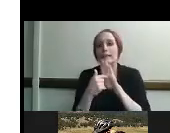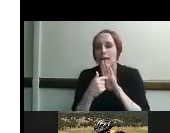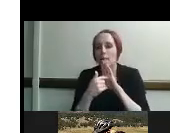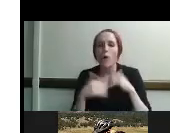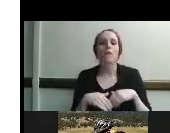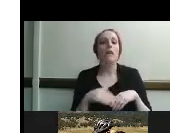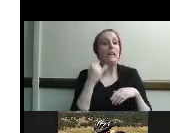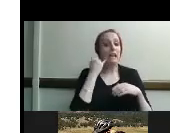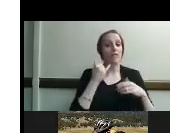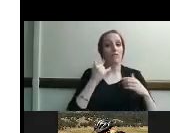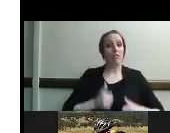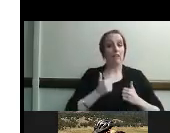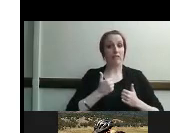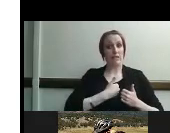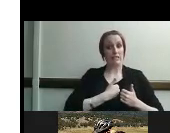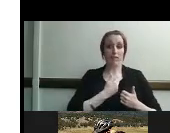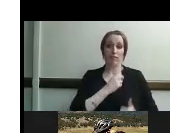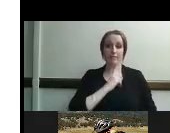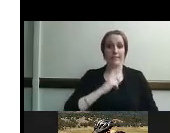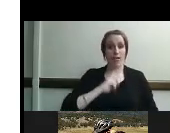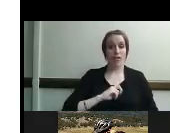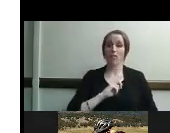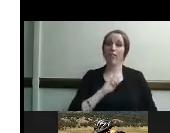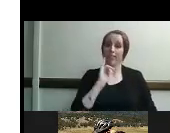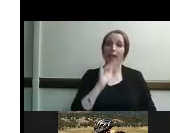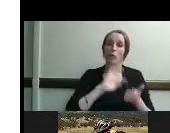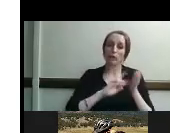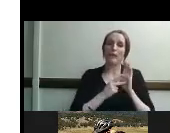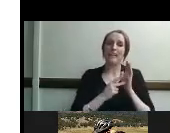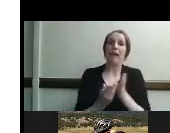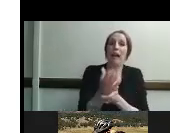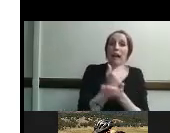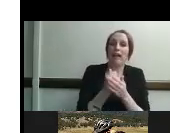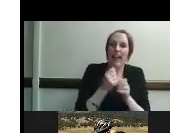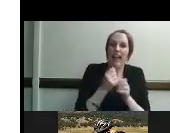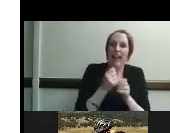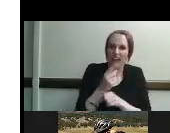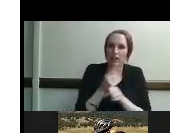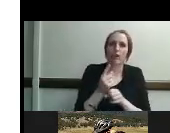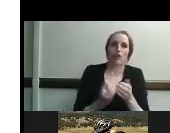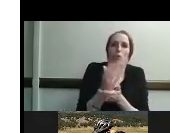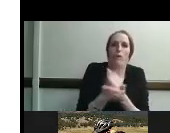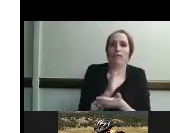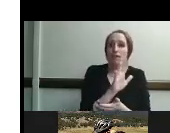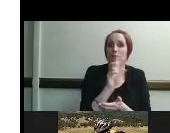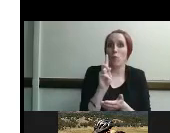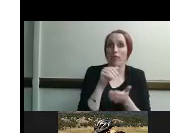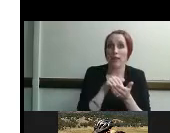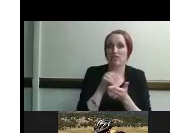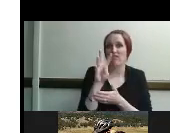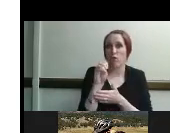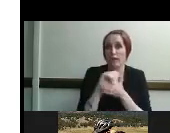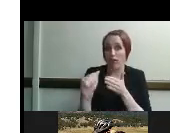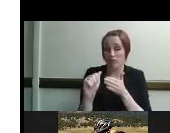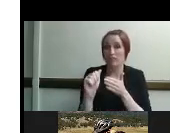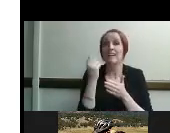at fifty one thousand forty dollars for our annual income or a household of two would be sixty eight thousand nine hundred and sixty